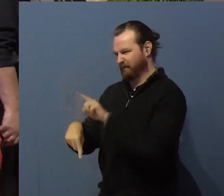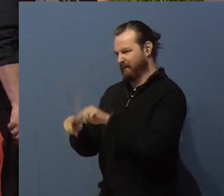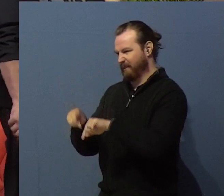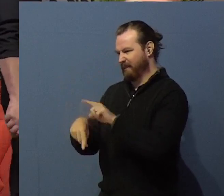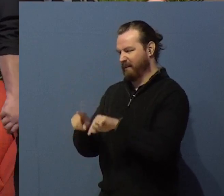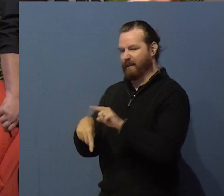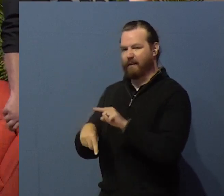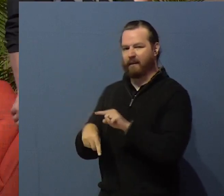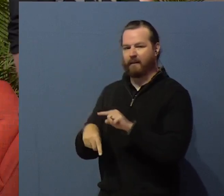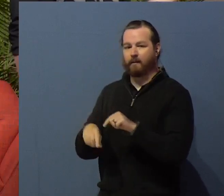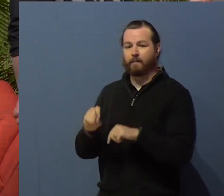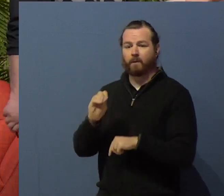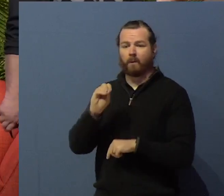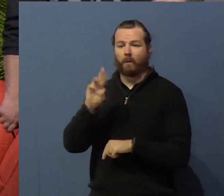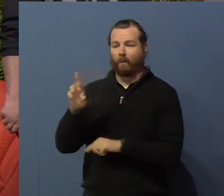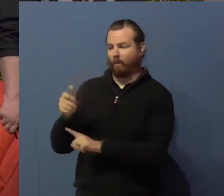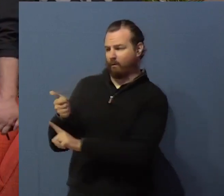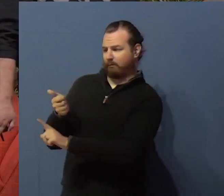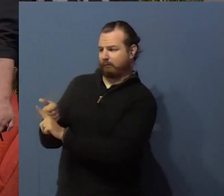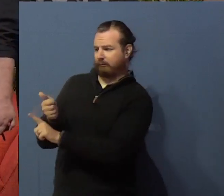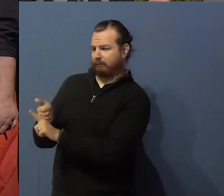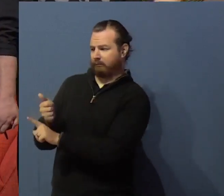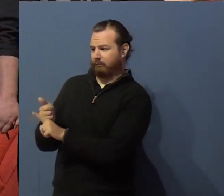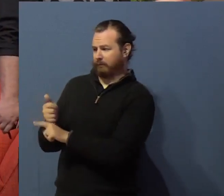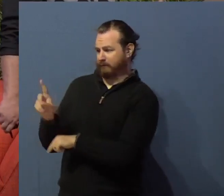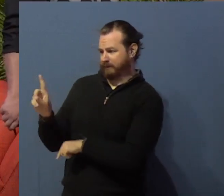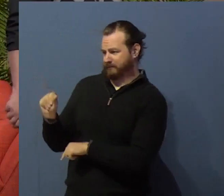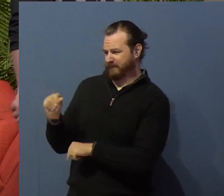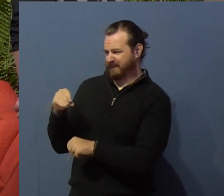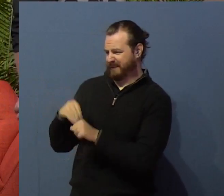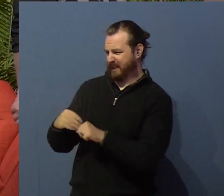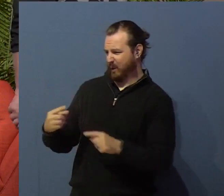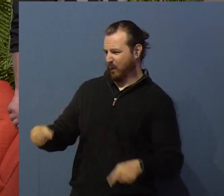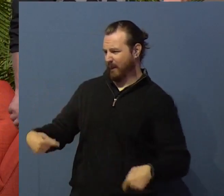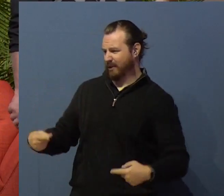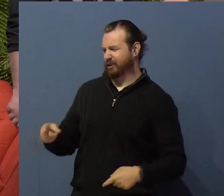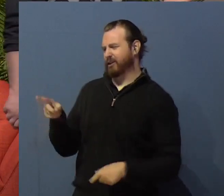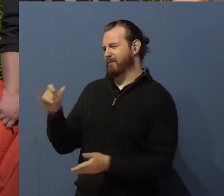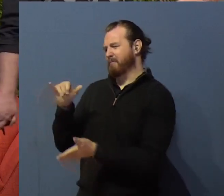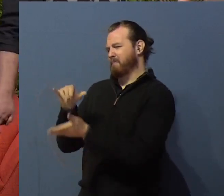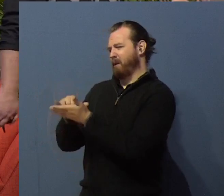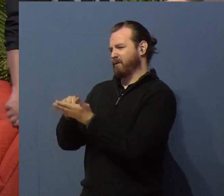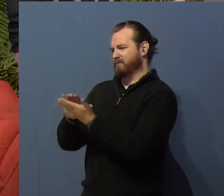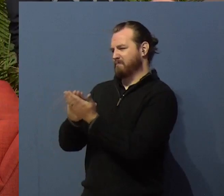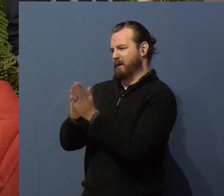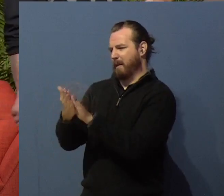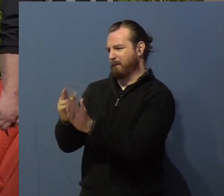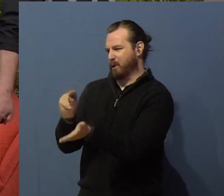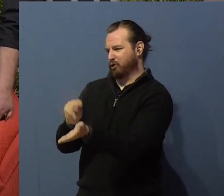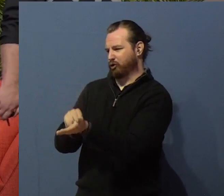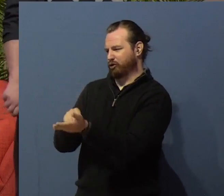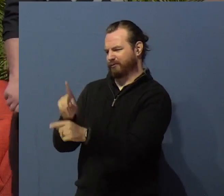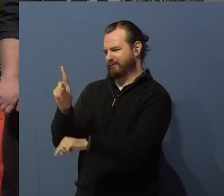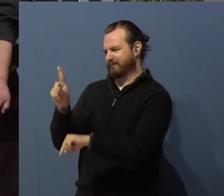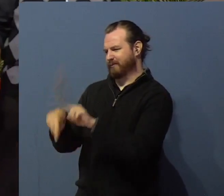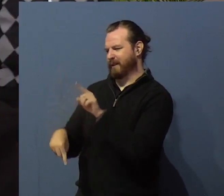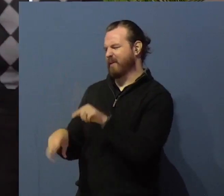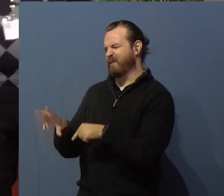It would be a kinder thing to dissuade her from being a nurse because she's in a wheelchair. I don't want to set her up for a disappointment.